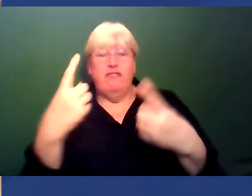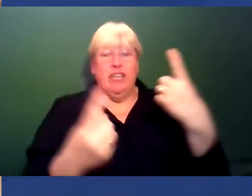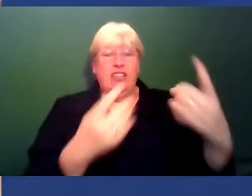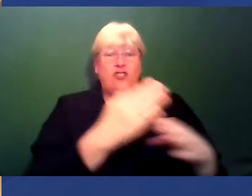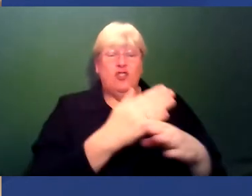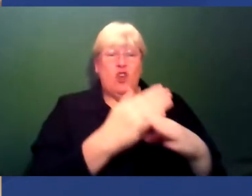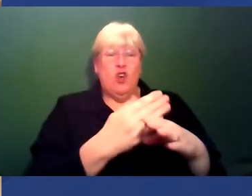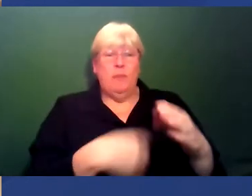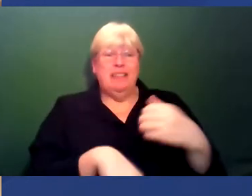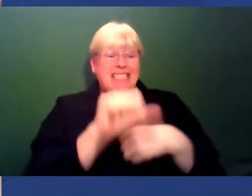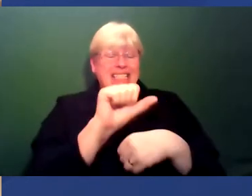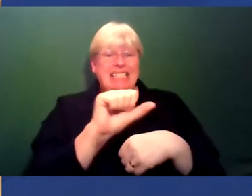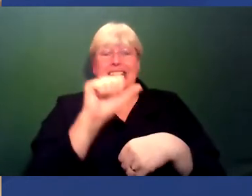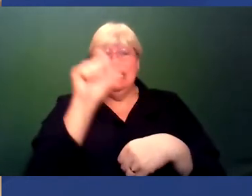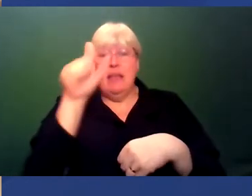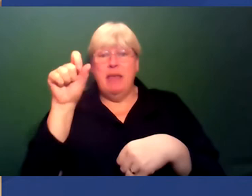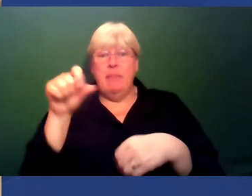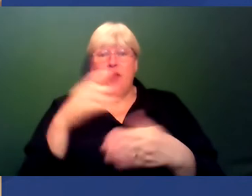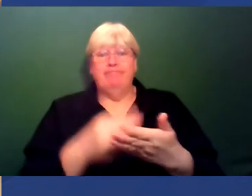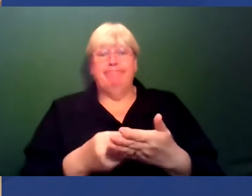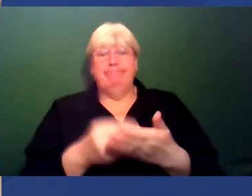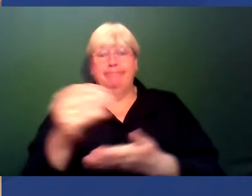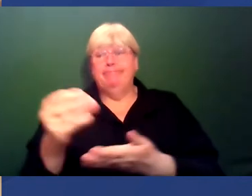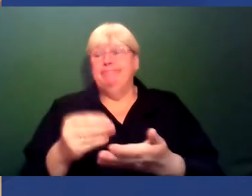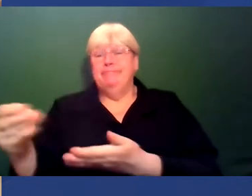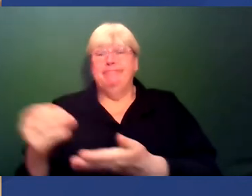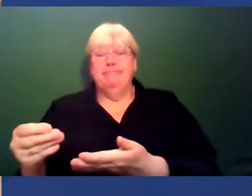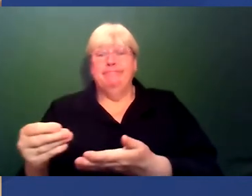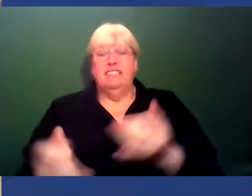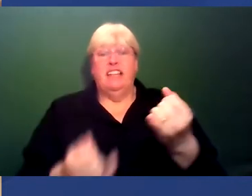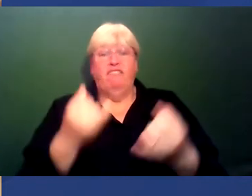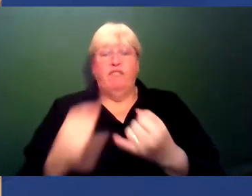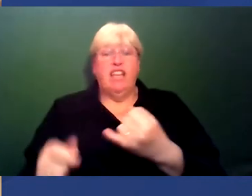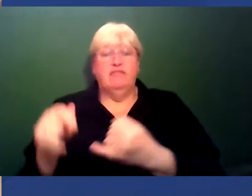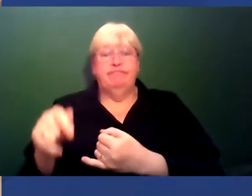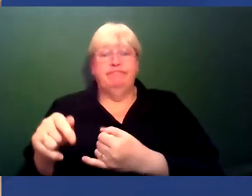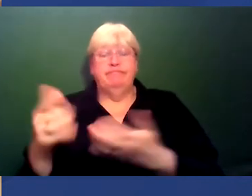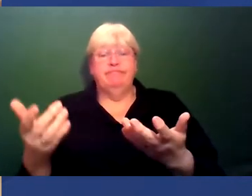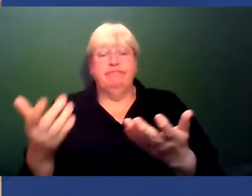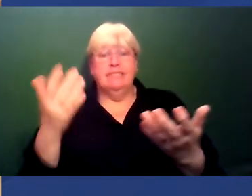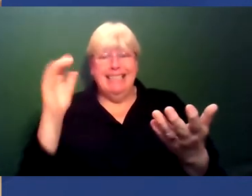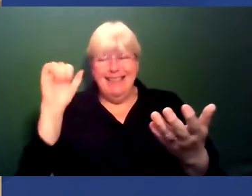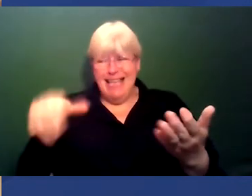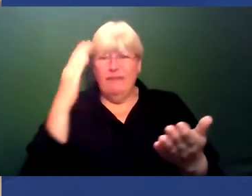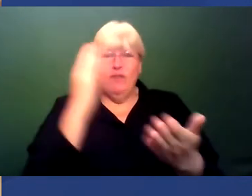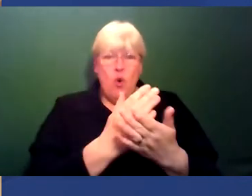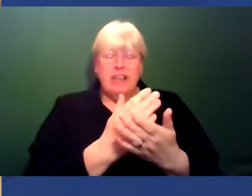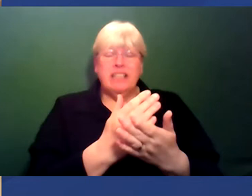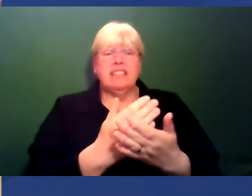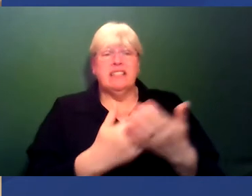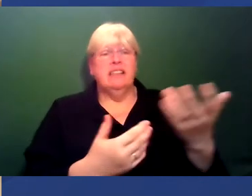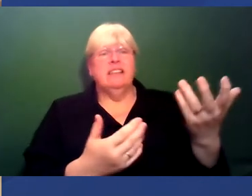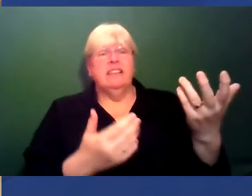away for the privilege of applying for something they then don't get. So, yes, of course, because it's, you know,